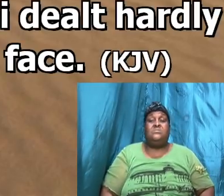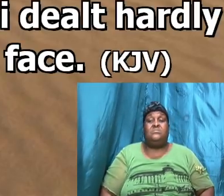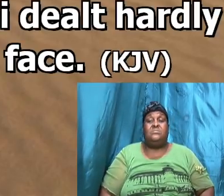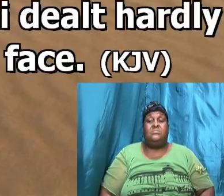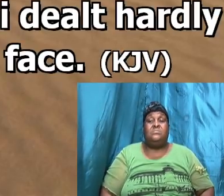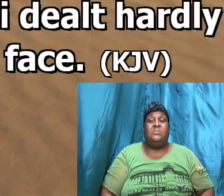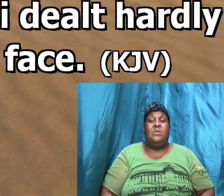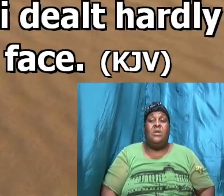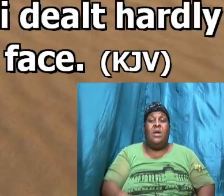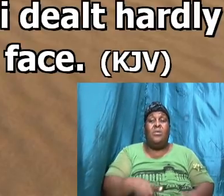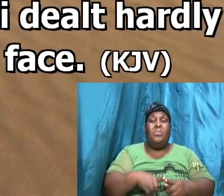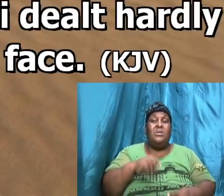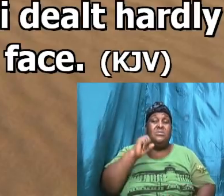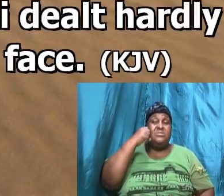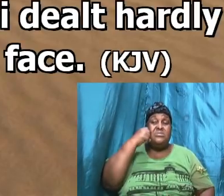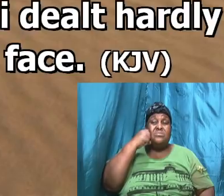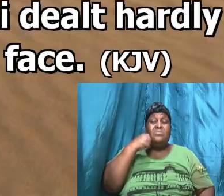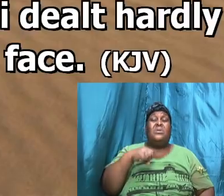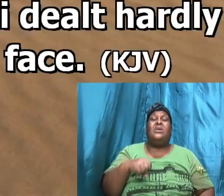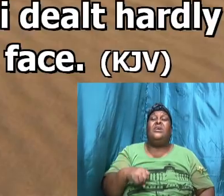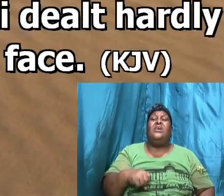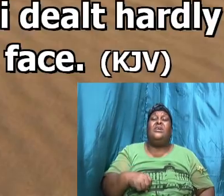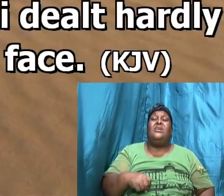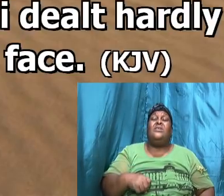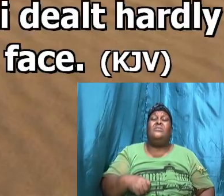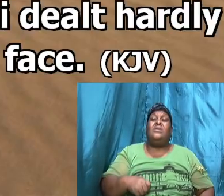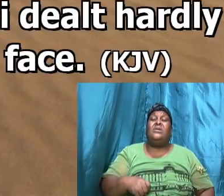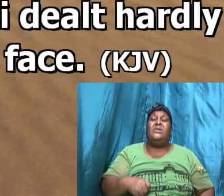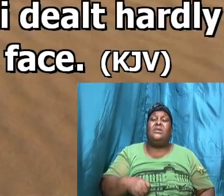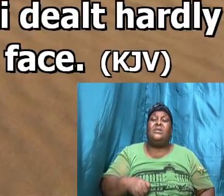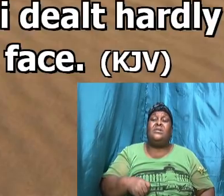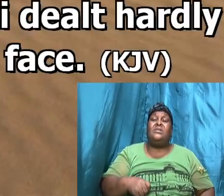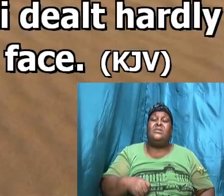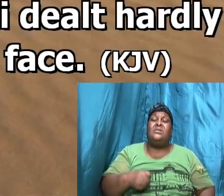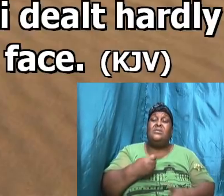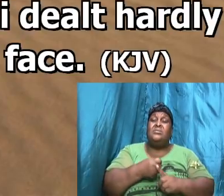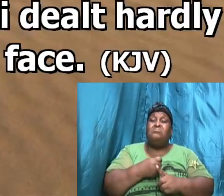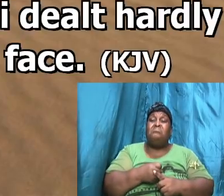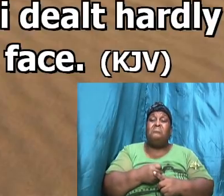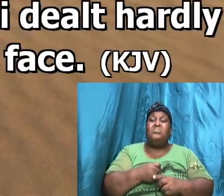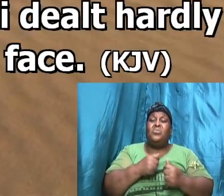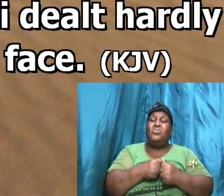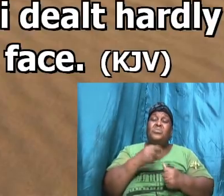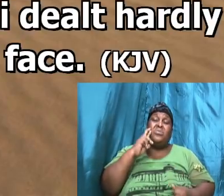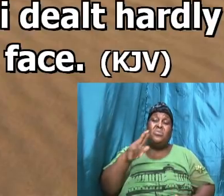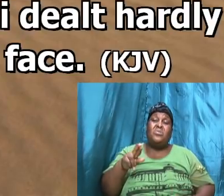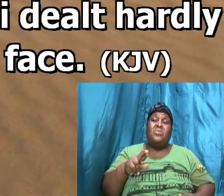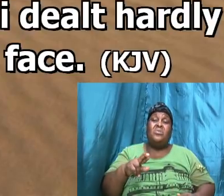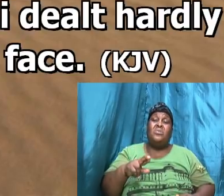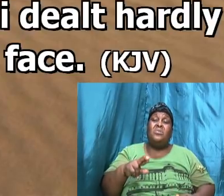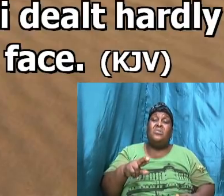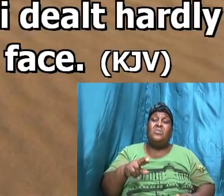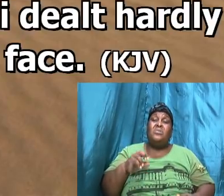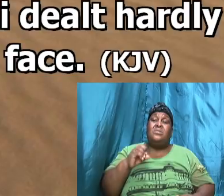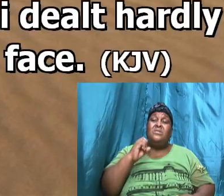and when Sarah dealt hardly with her she fled from her face